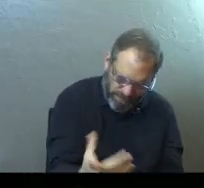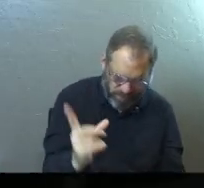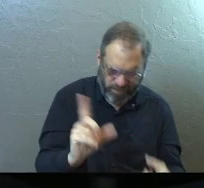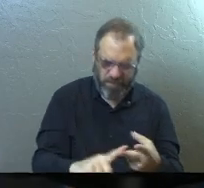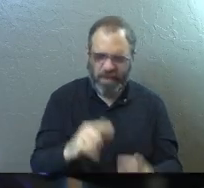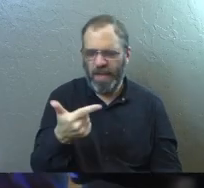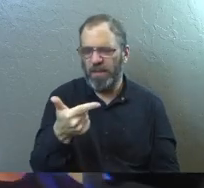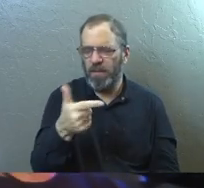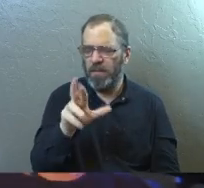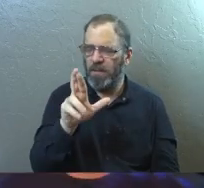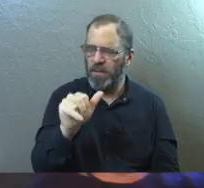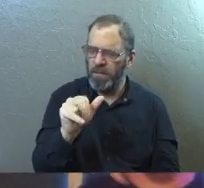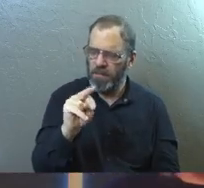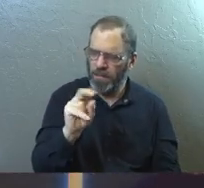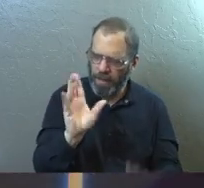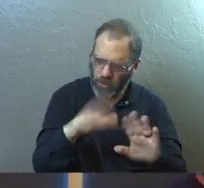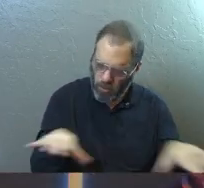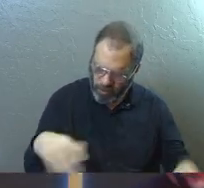our grandkids. Lord, help us.